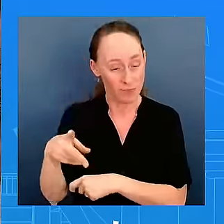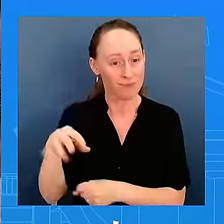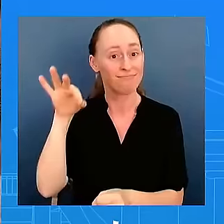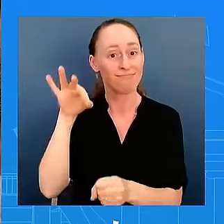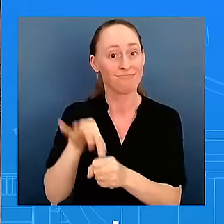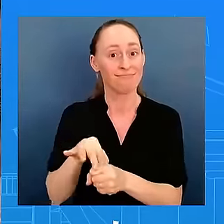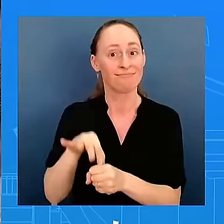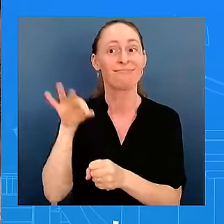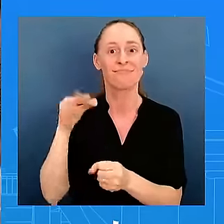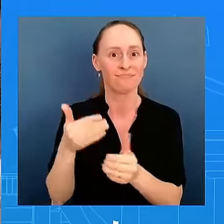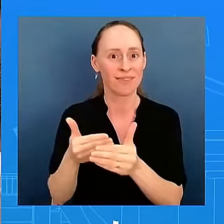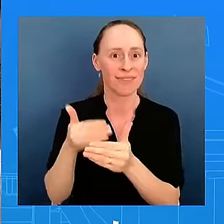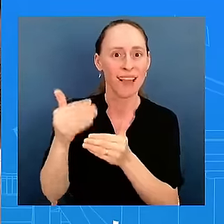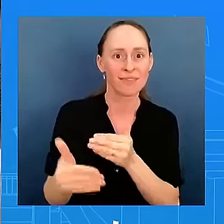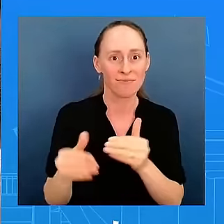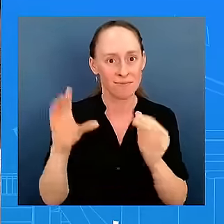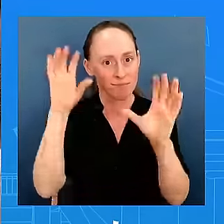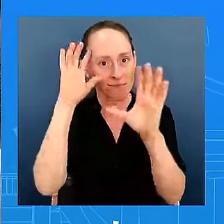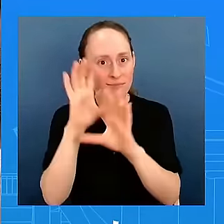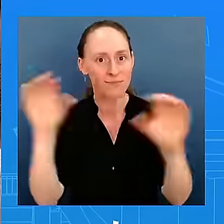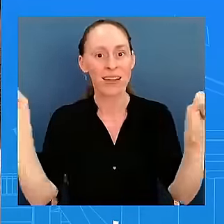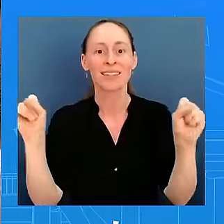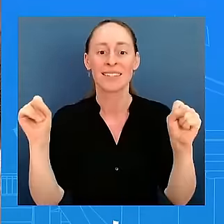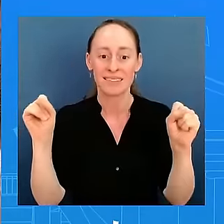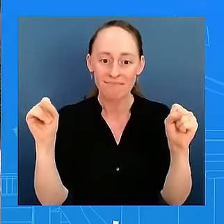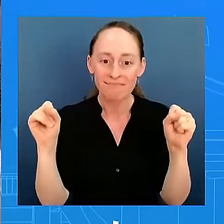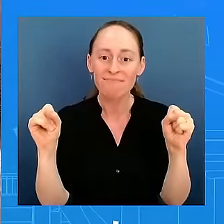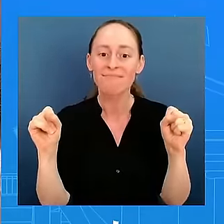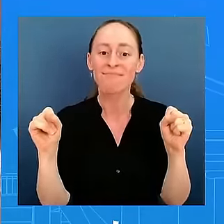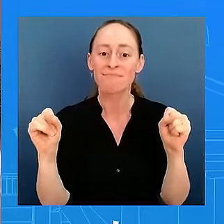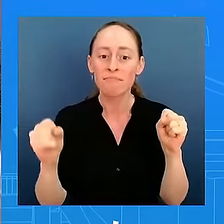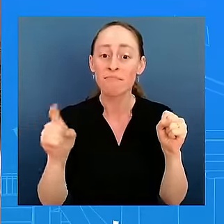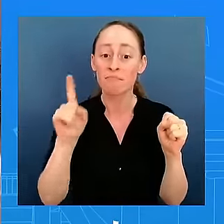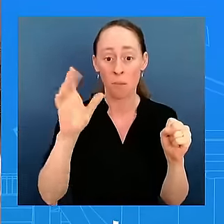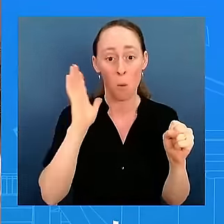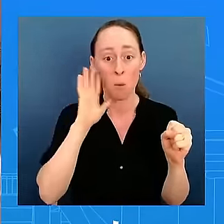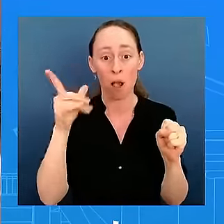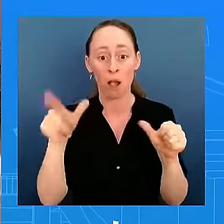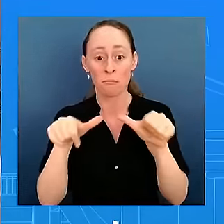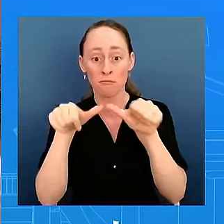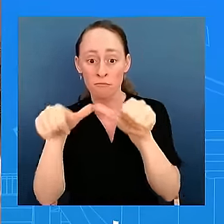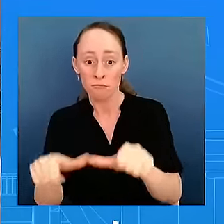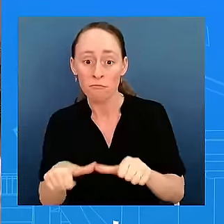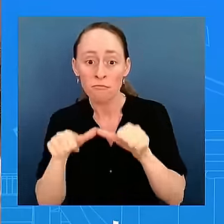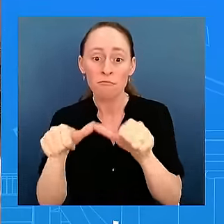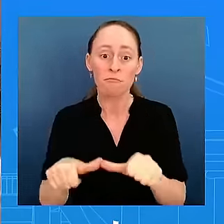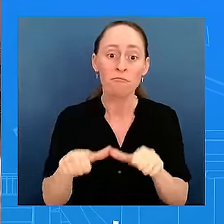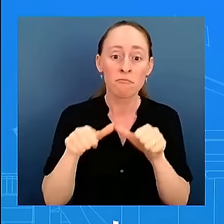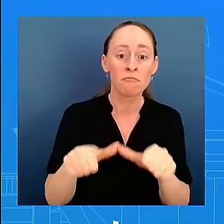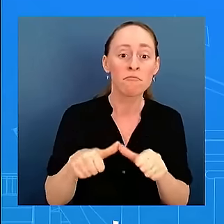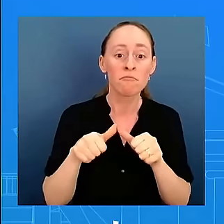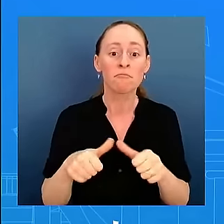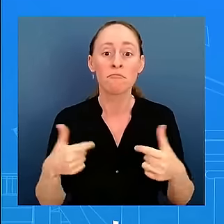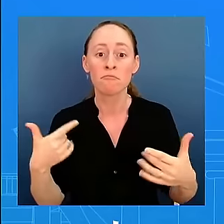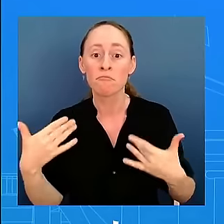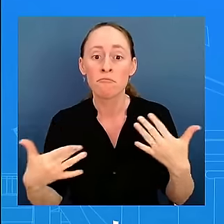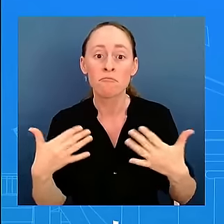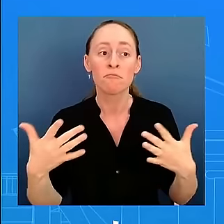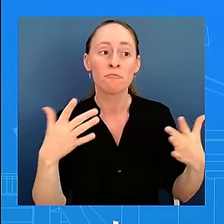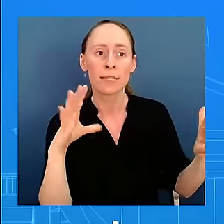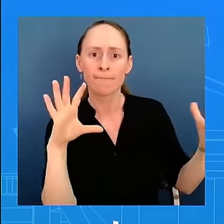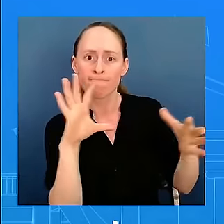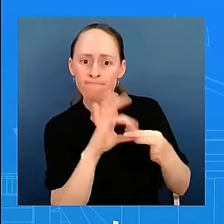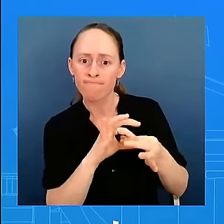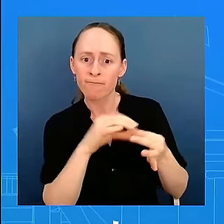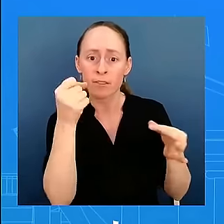to keep going on between U.S. and South Korea? I am not going to